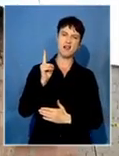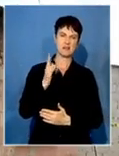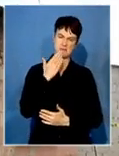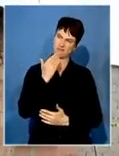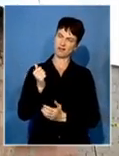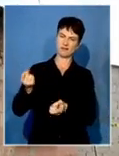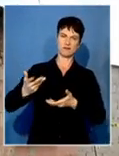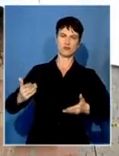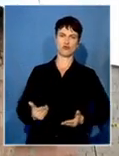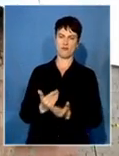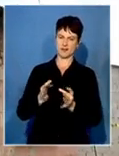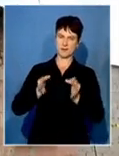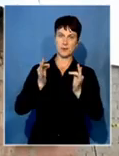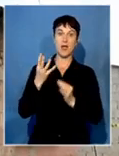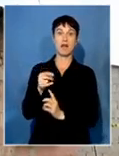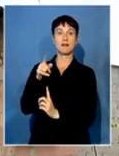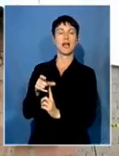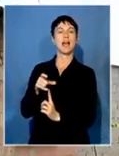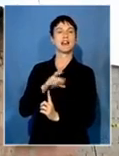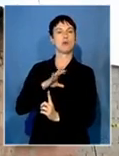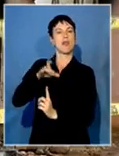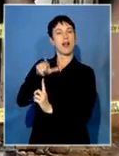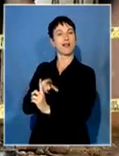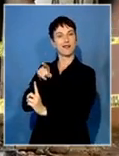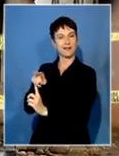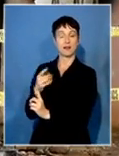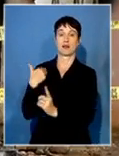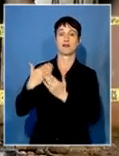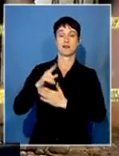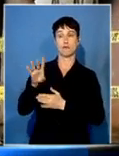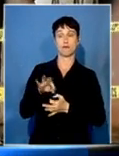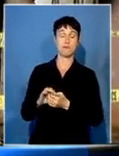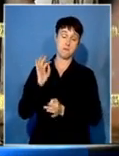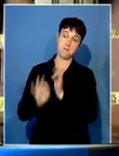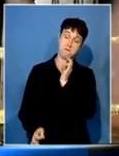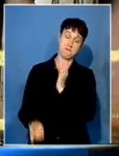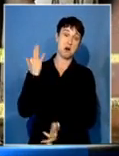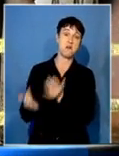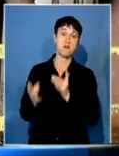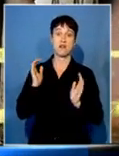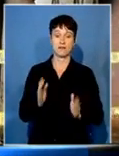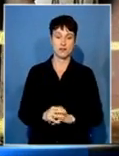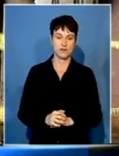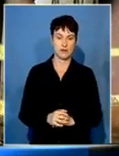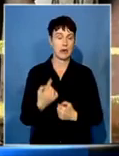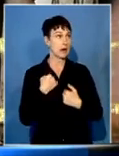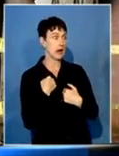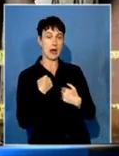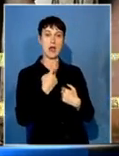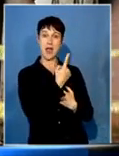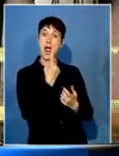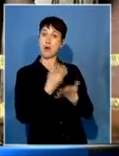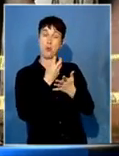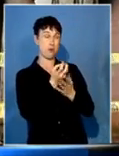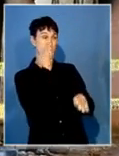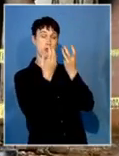to be removed. Last night, the councillor's house was torched. We were inside. They threw stones and put